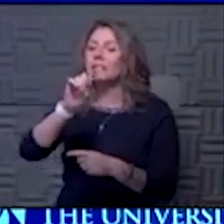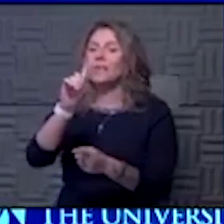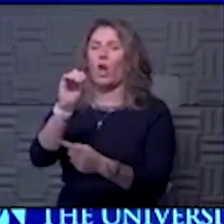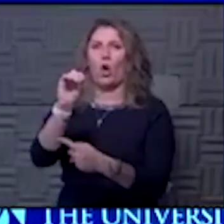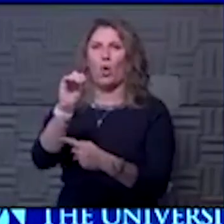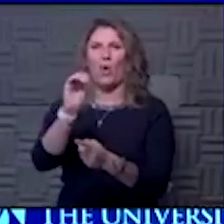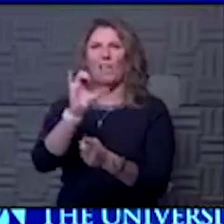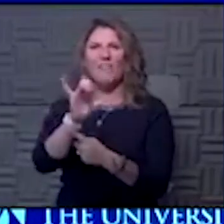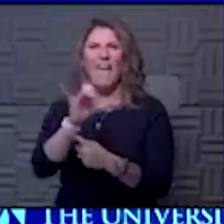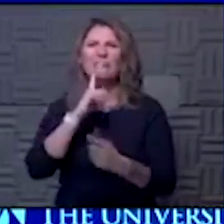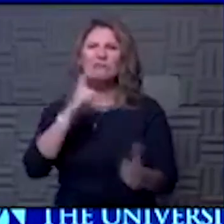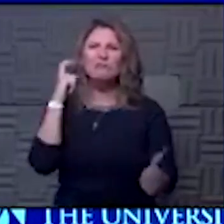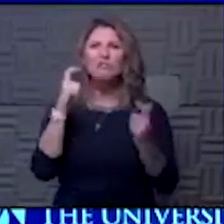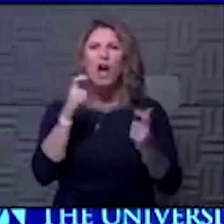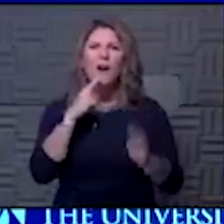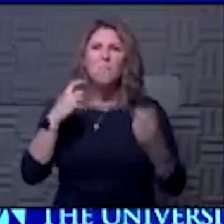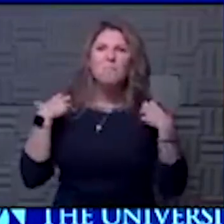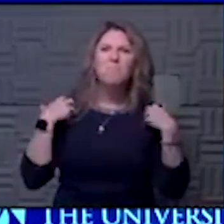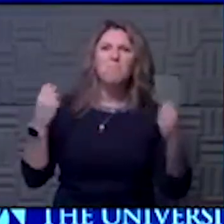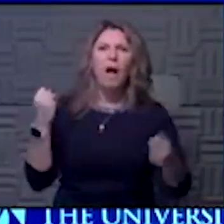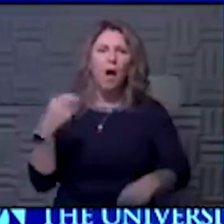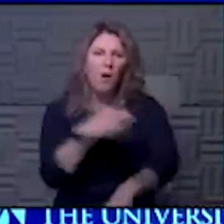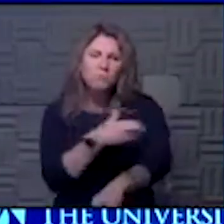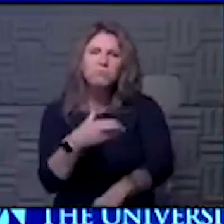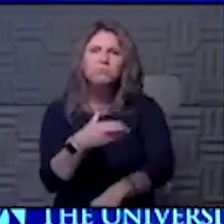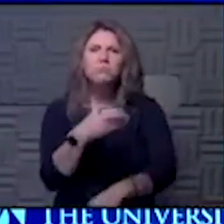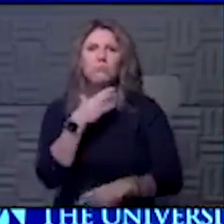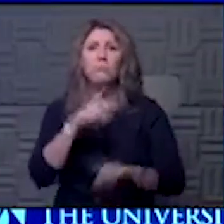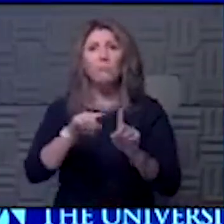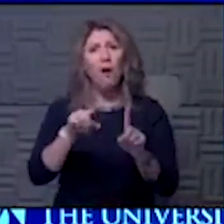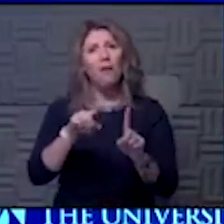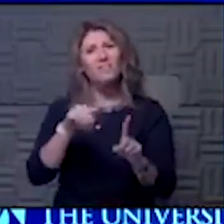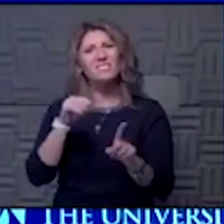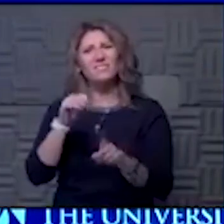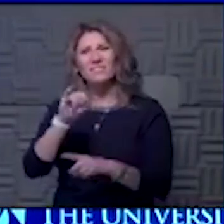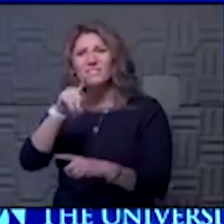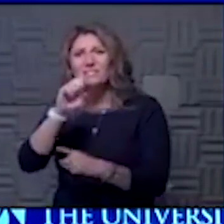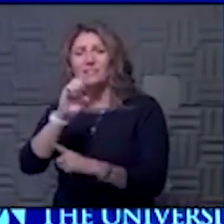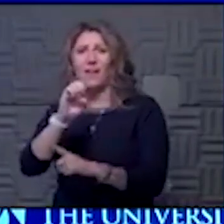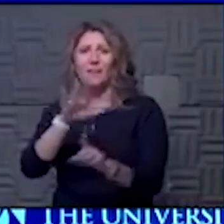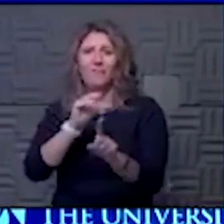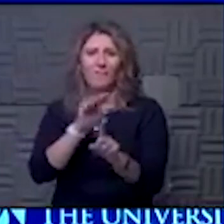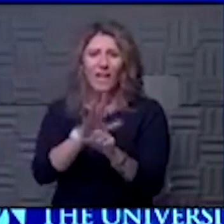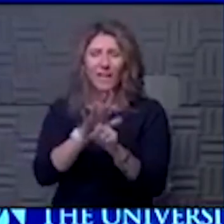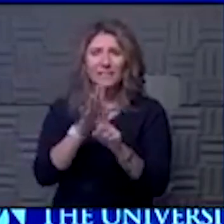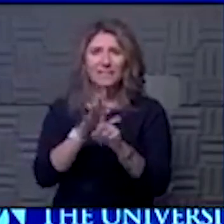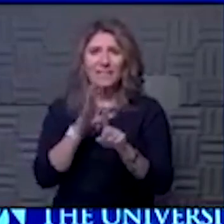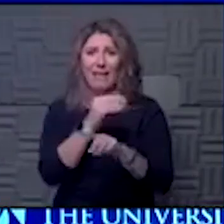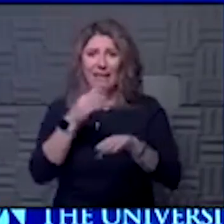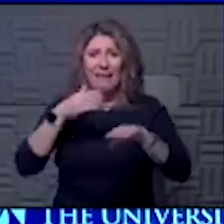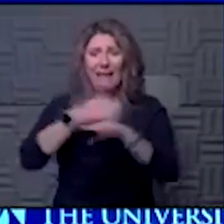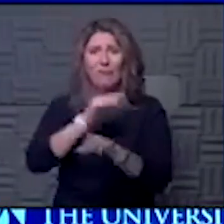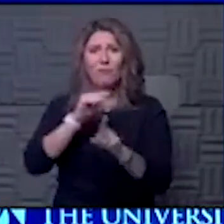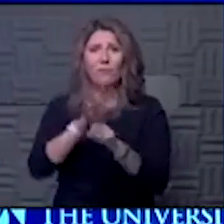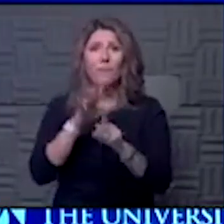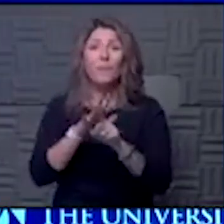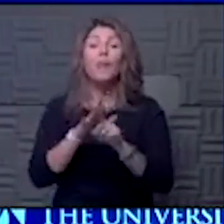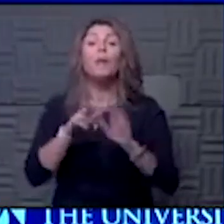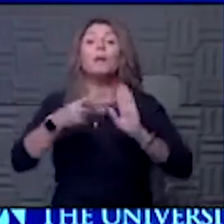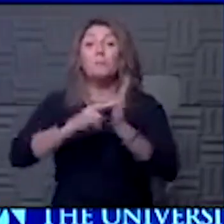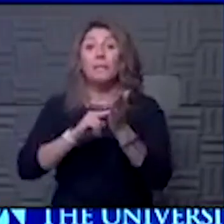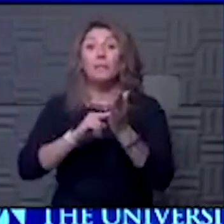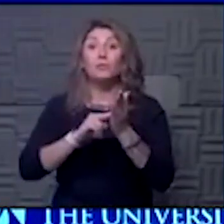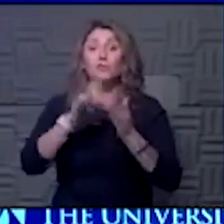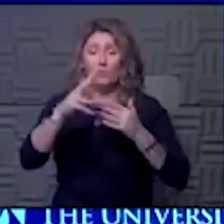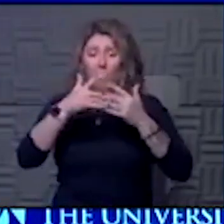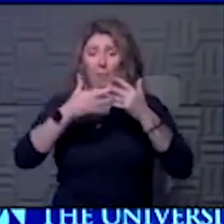old sledgehammer, we just start, but steroids have all sorts of side effects. We try and deal with some of the after effects of that, which include clotting of the blood,